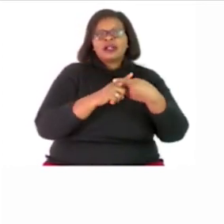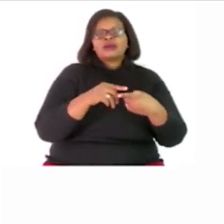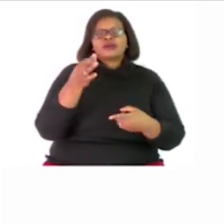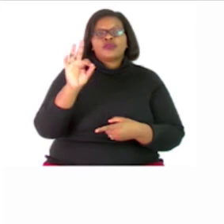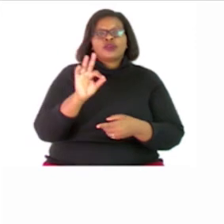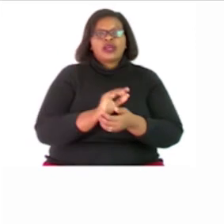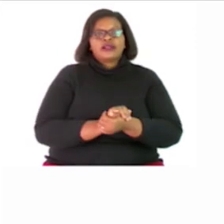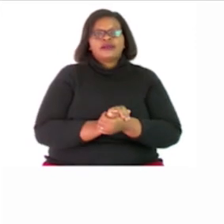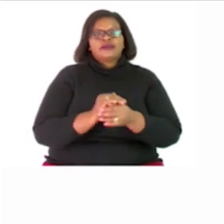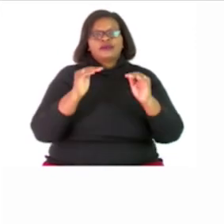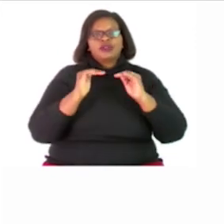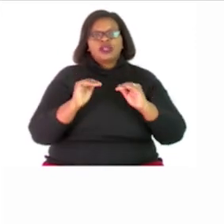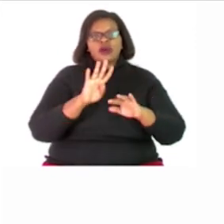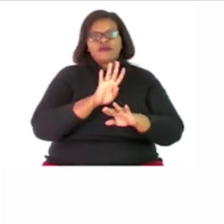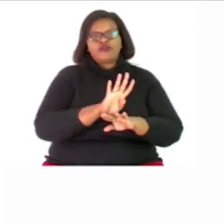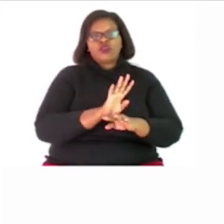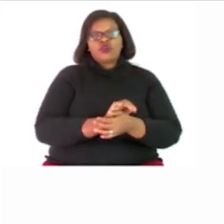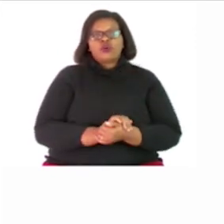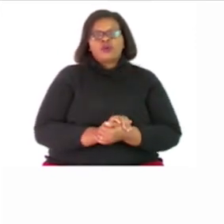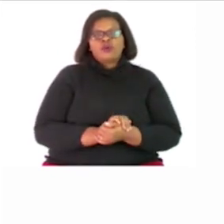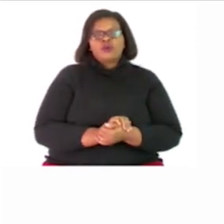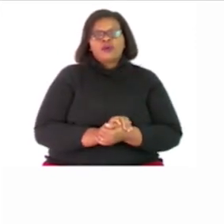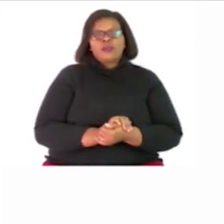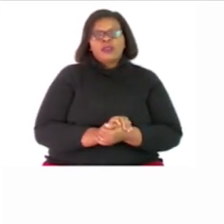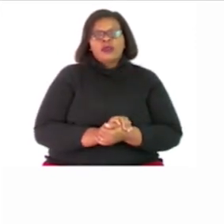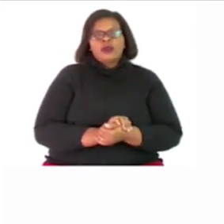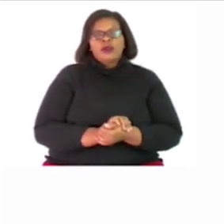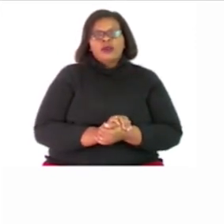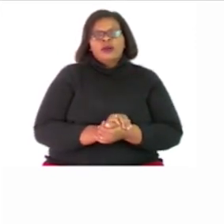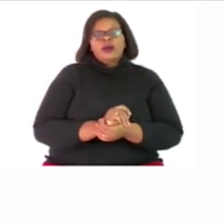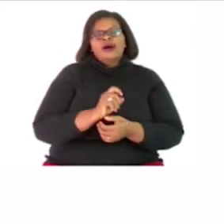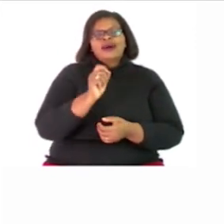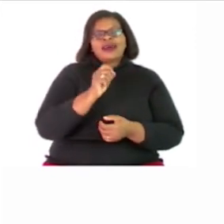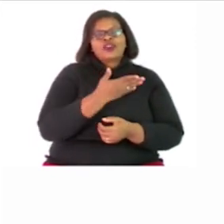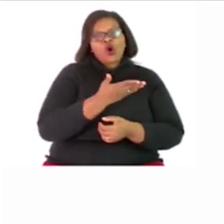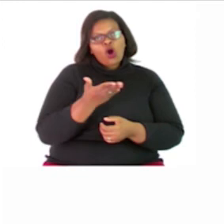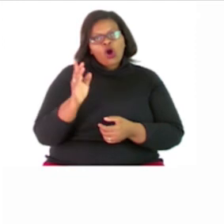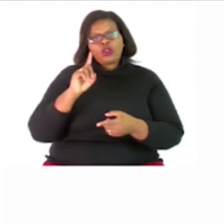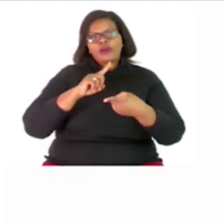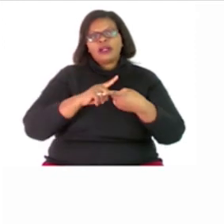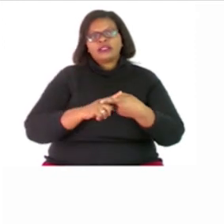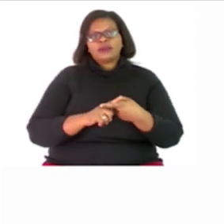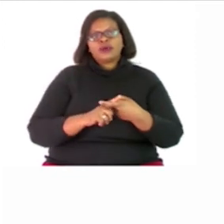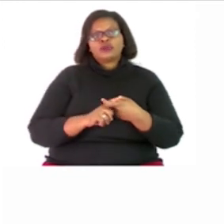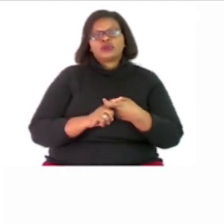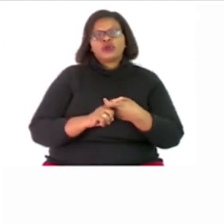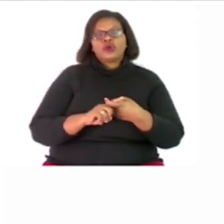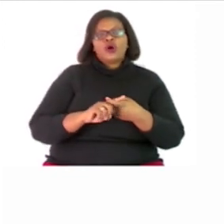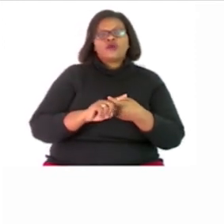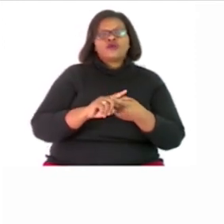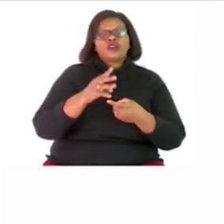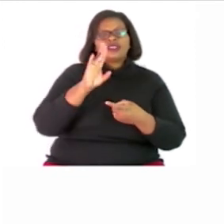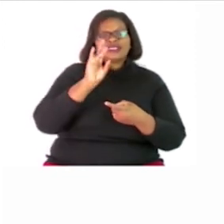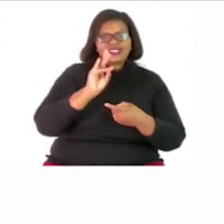number four you have to write all the multiples of